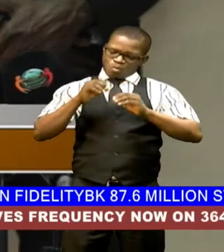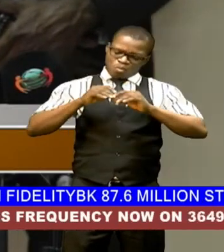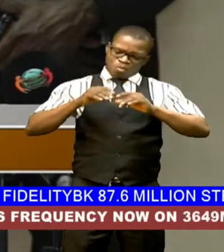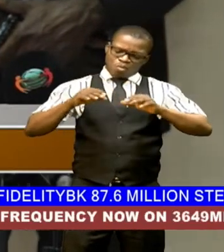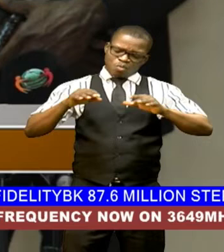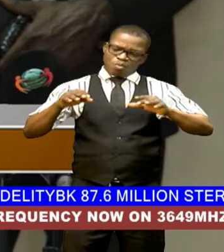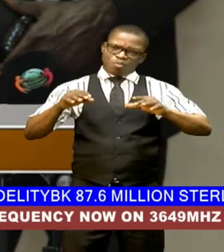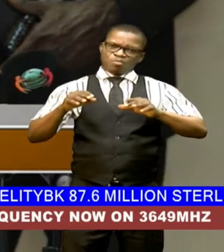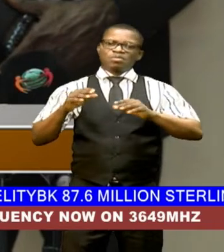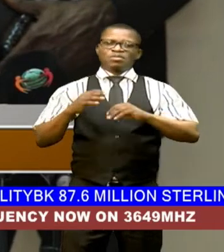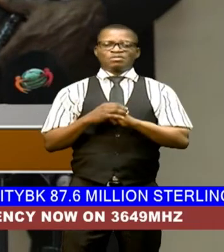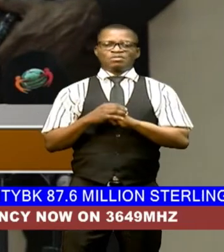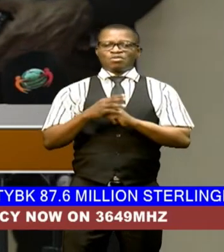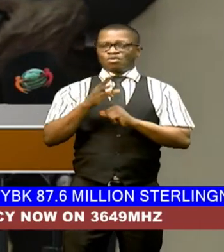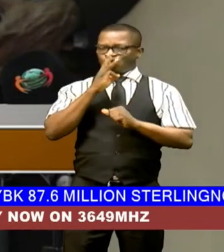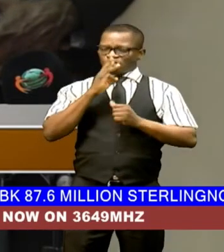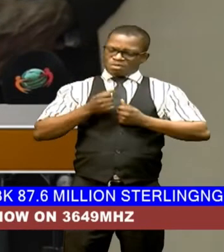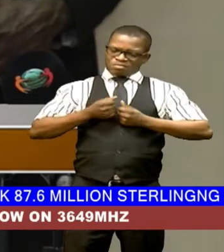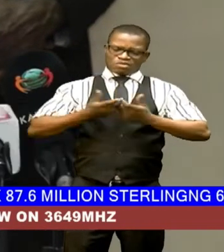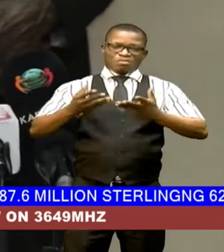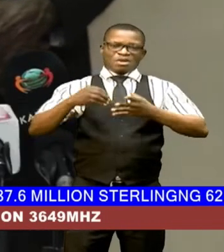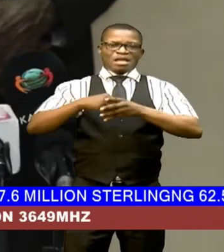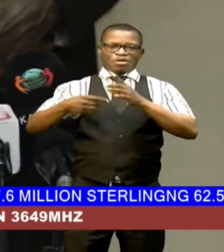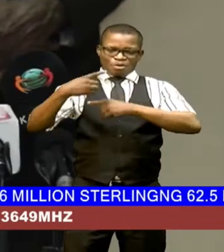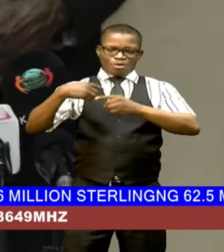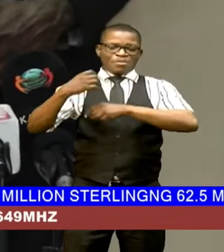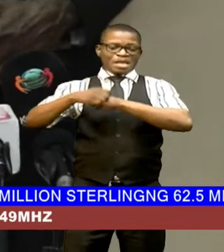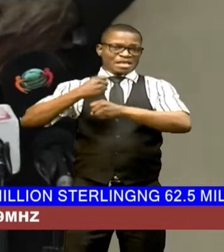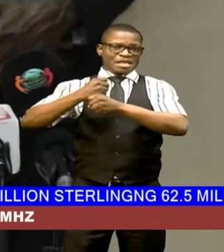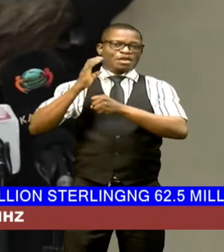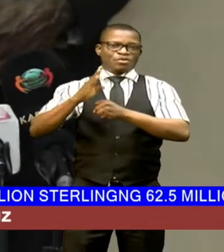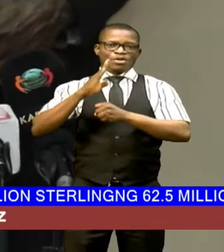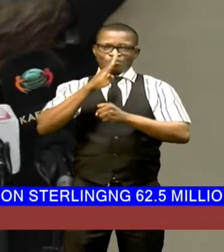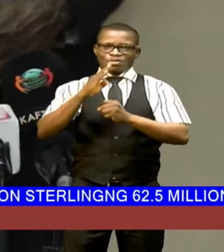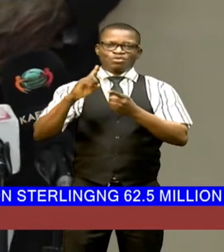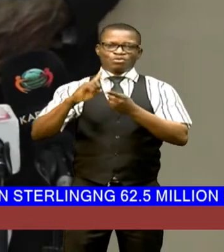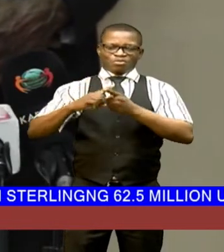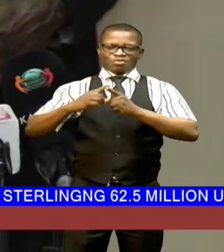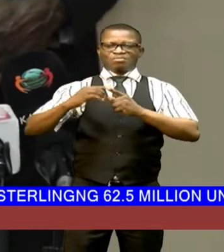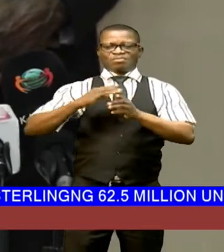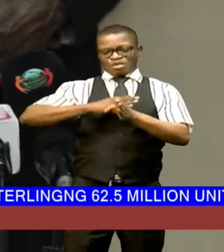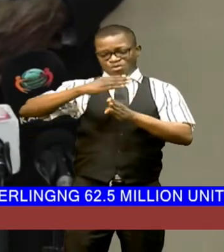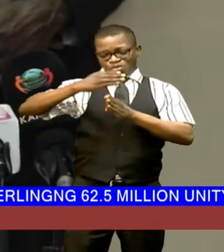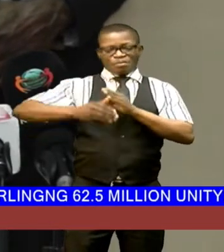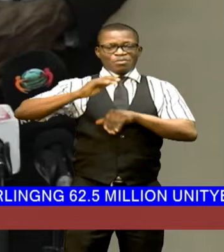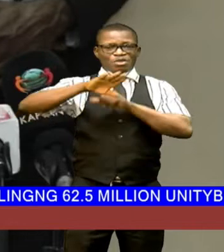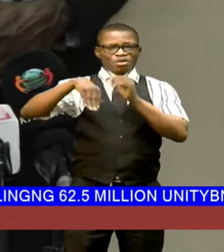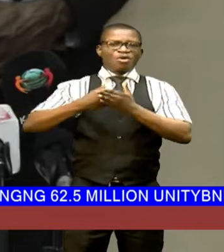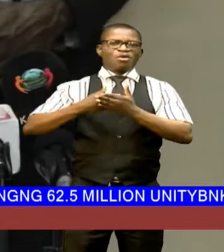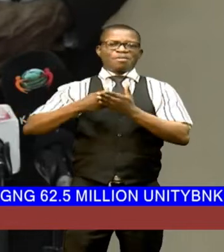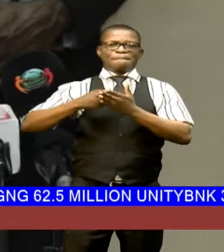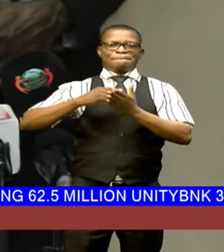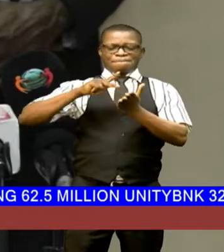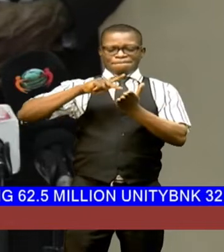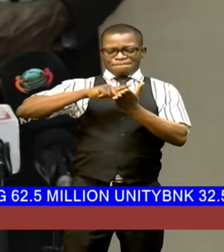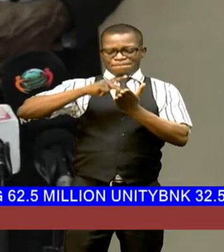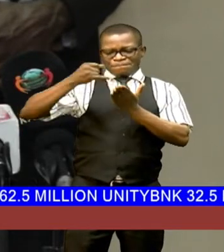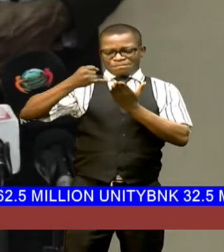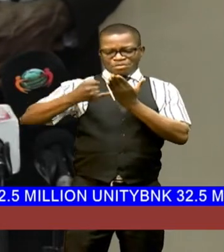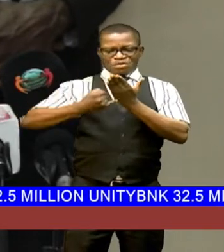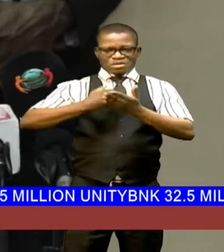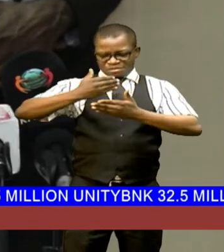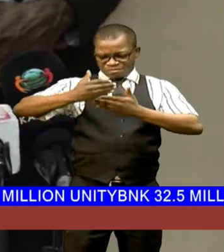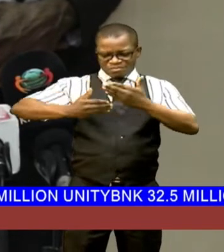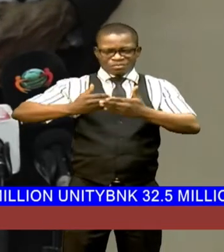water supply in the coming years will be to complete all ongoing projects and enhance